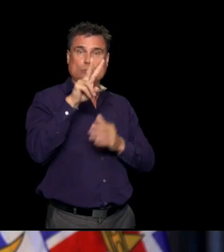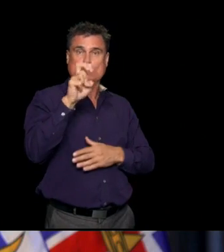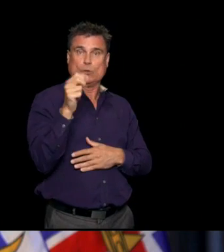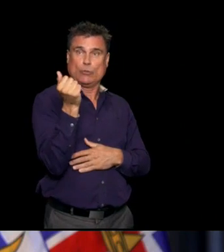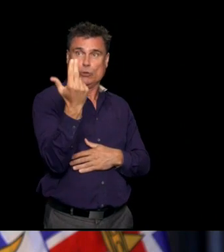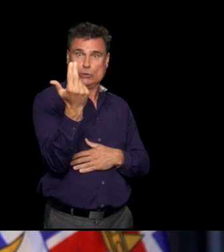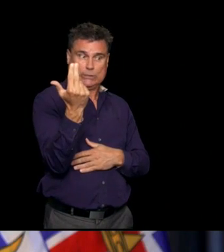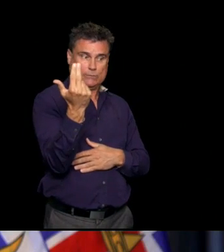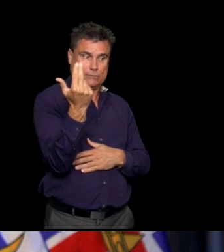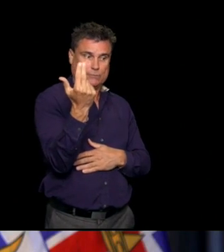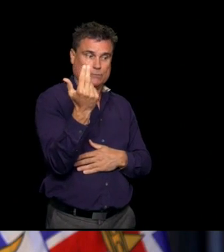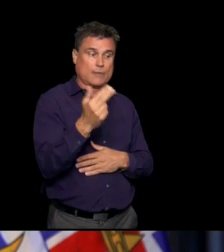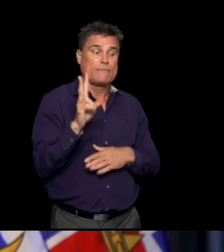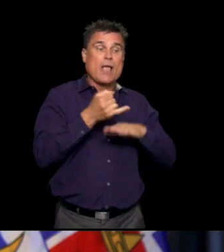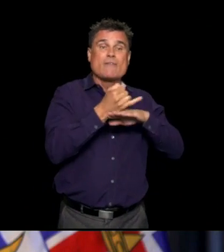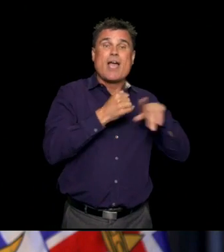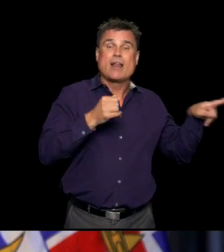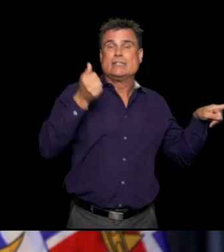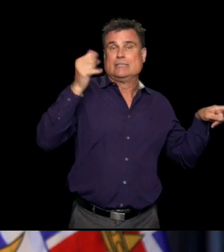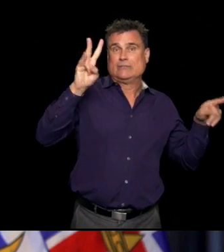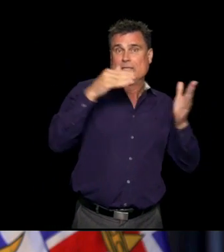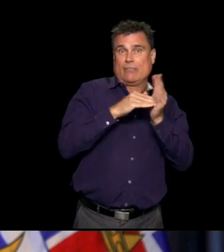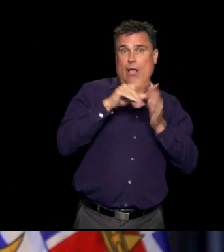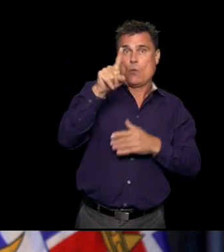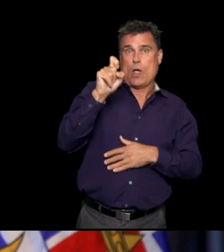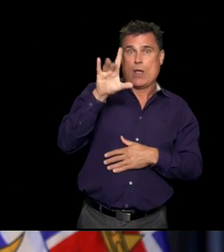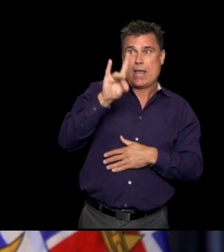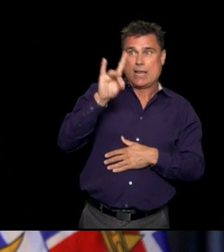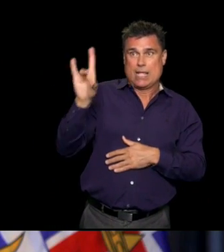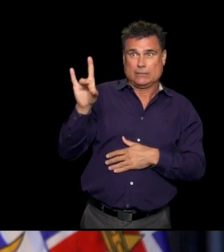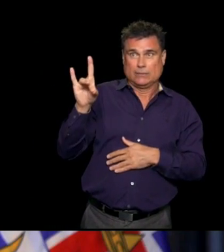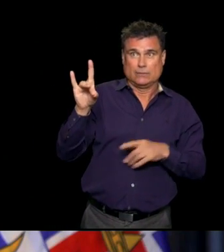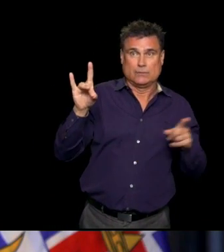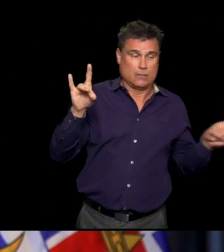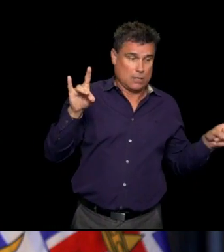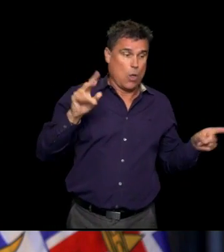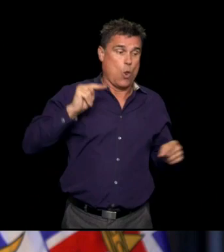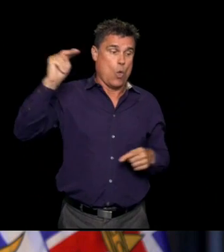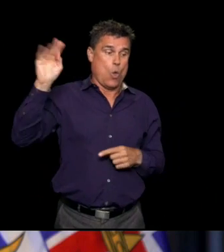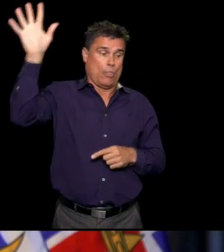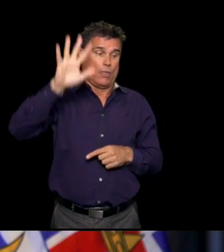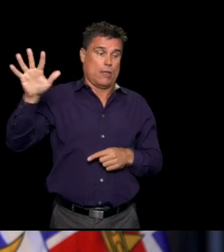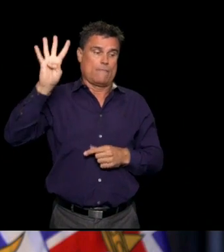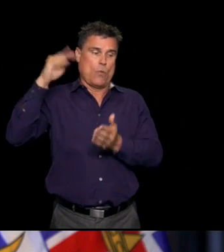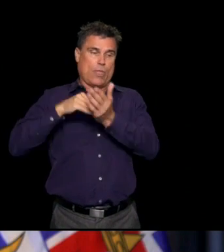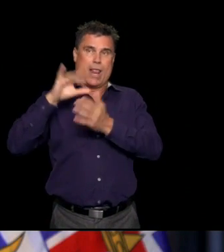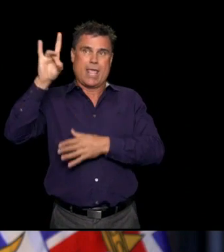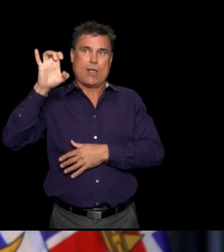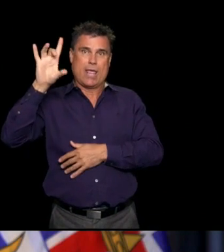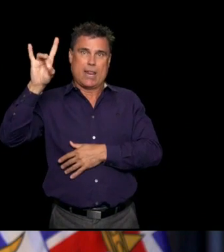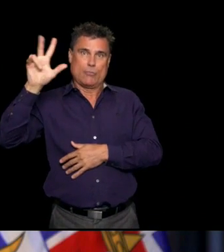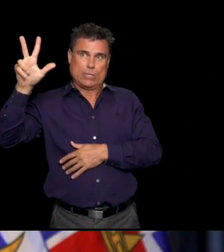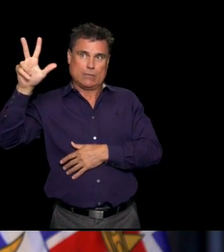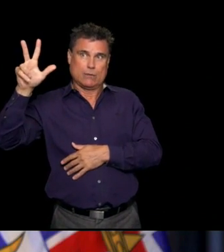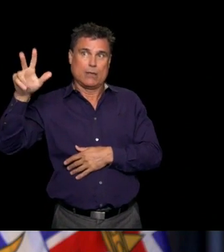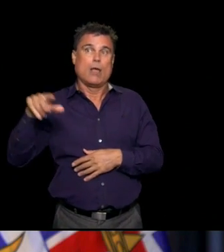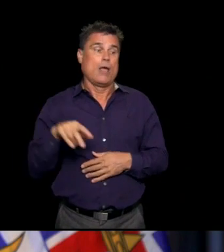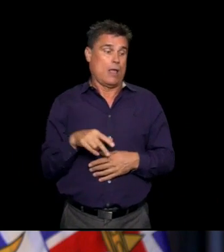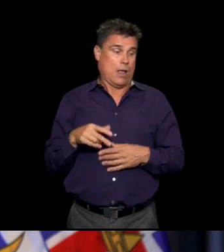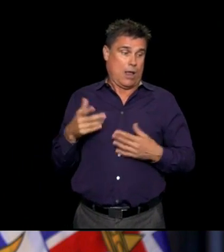health. 4,883 in northern health. And 3,520 in the provincial health services authority.